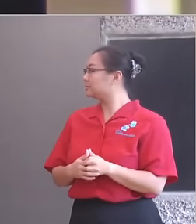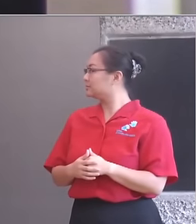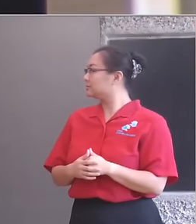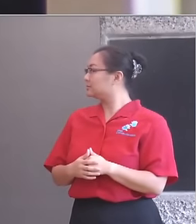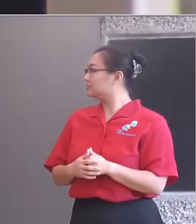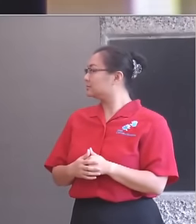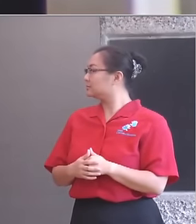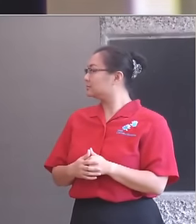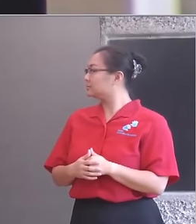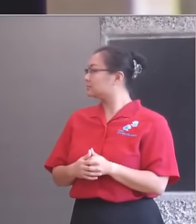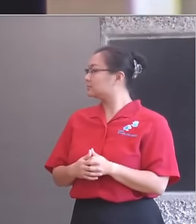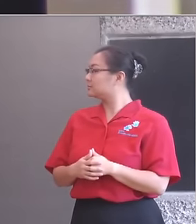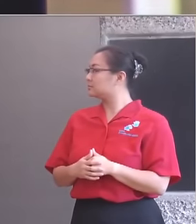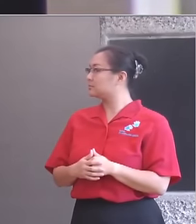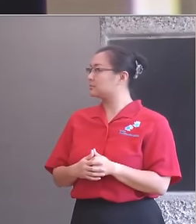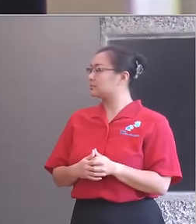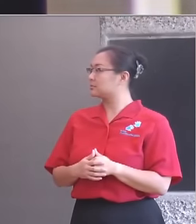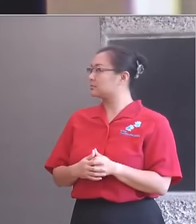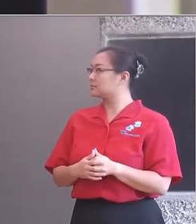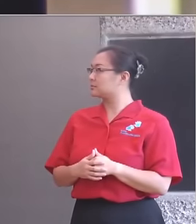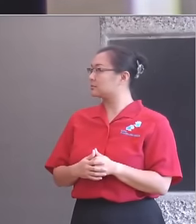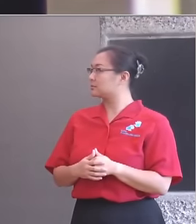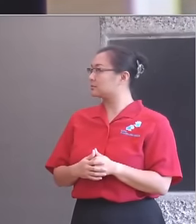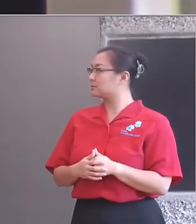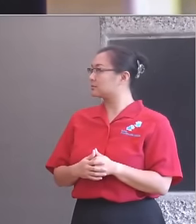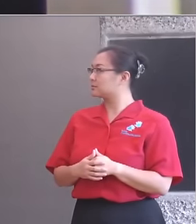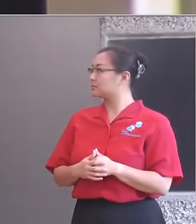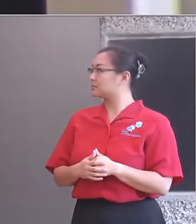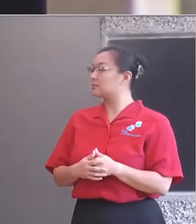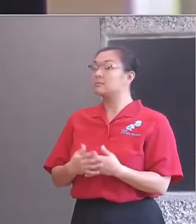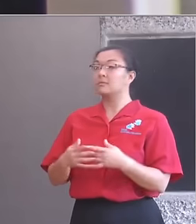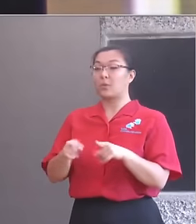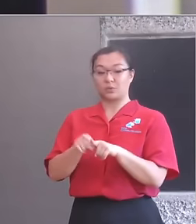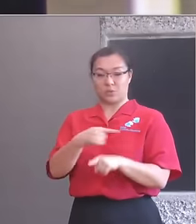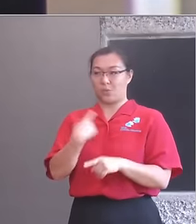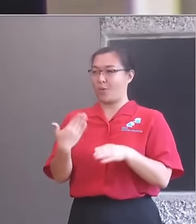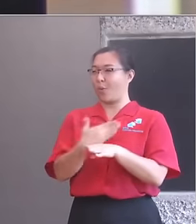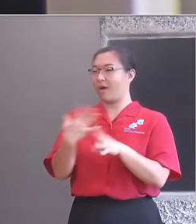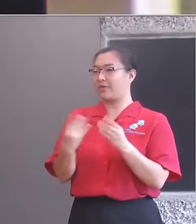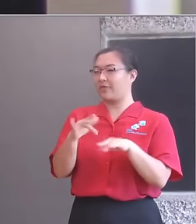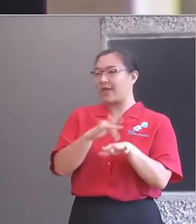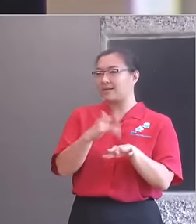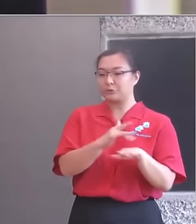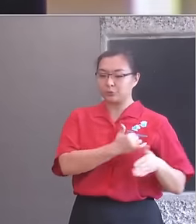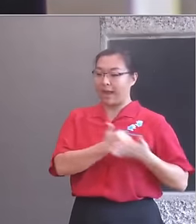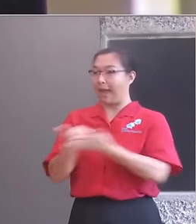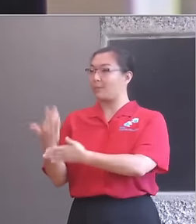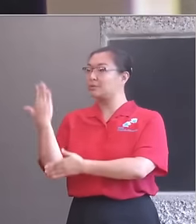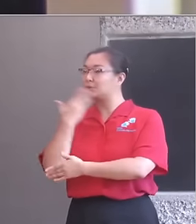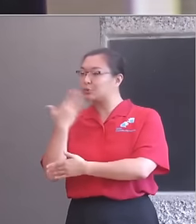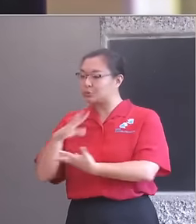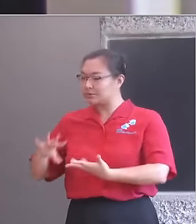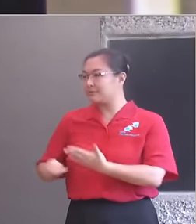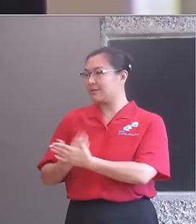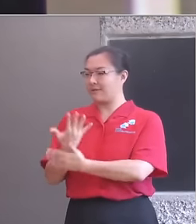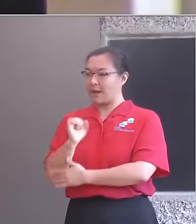using high-quality and innovative resources, and the RSC's live schools broadcasts. There's a long way to go yet, but